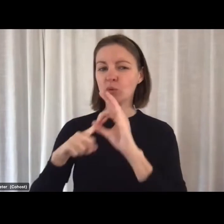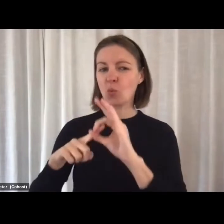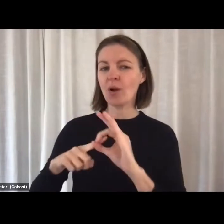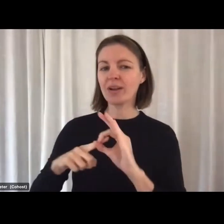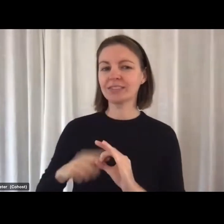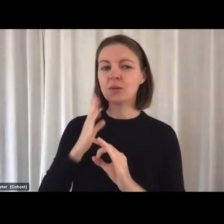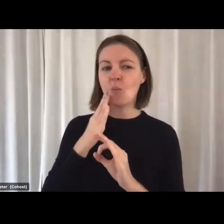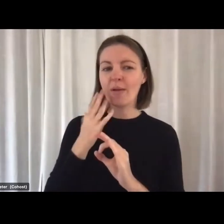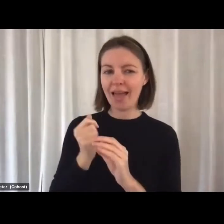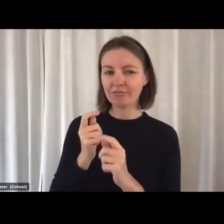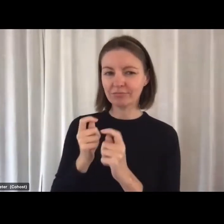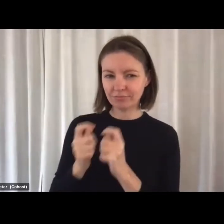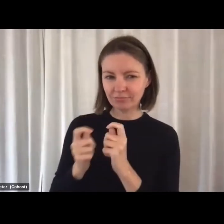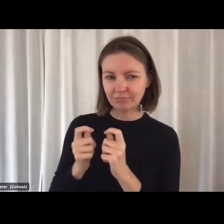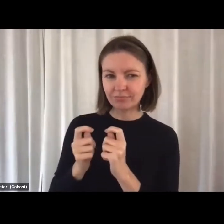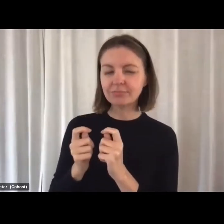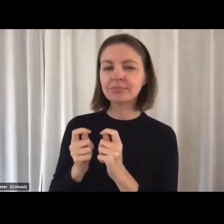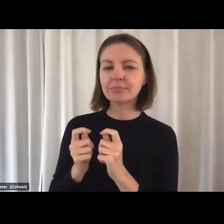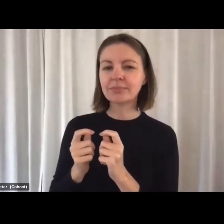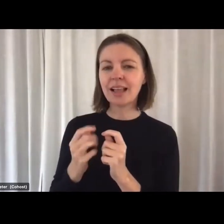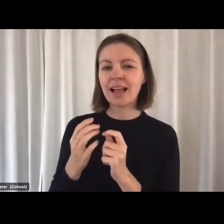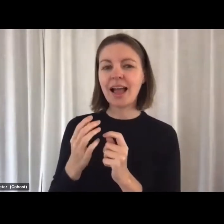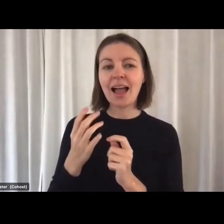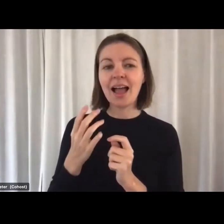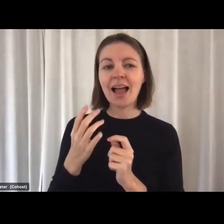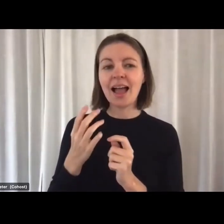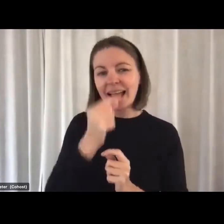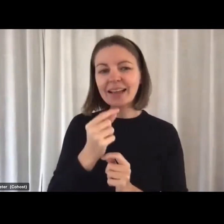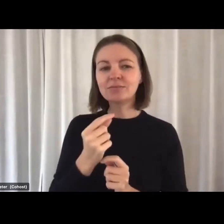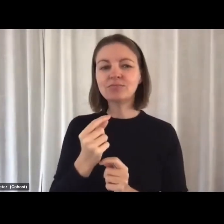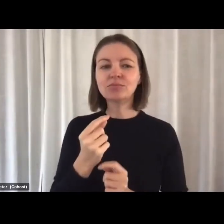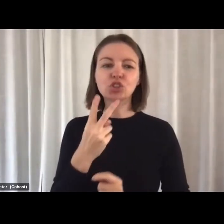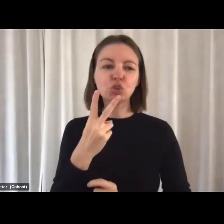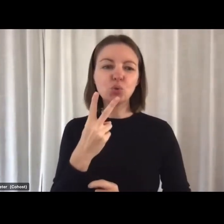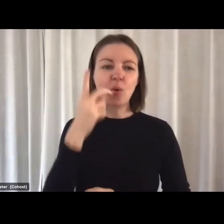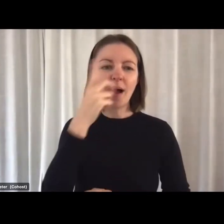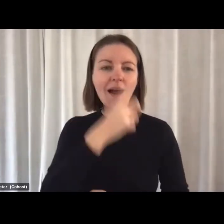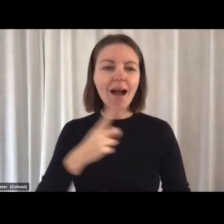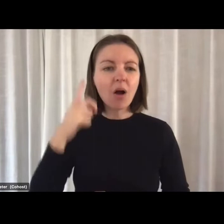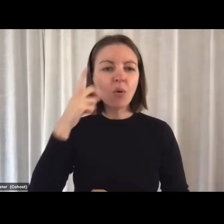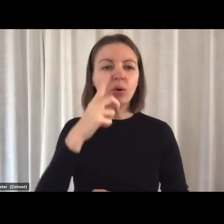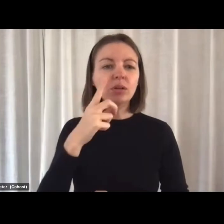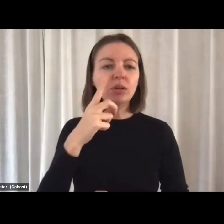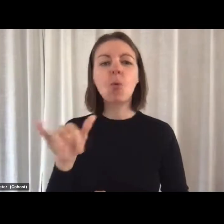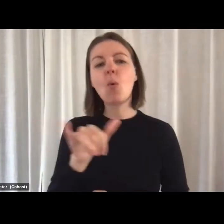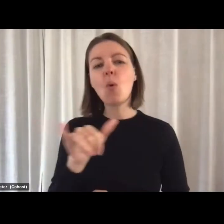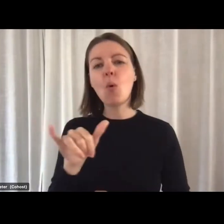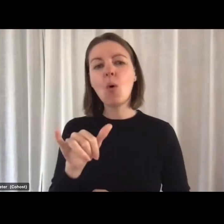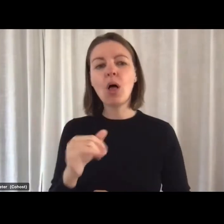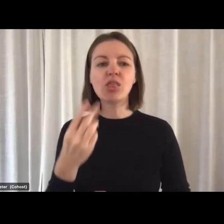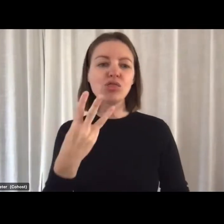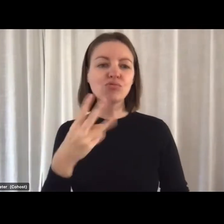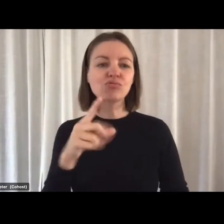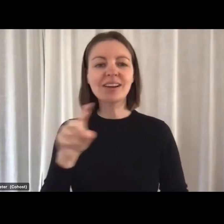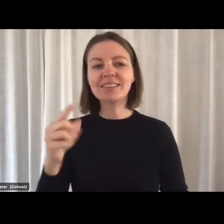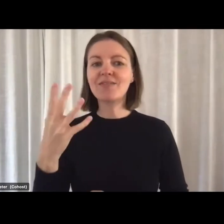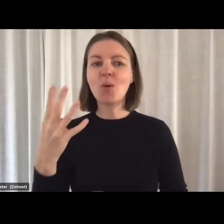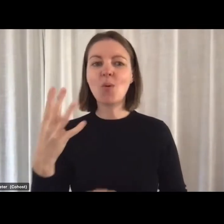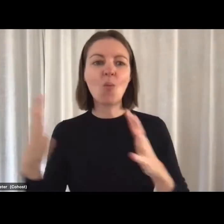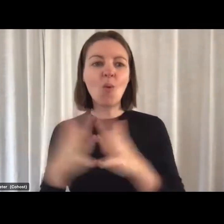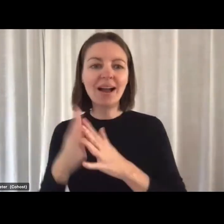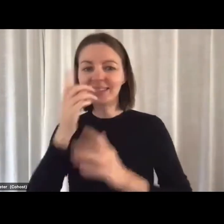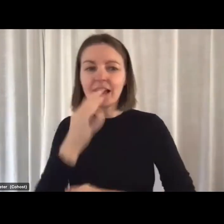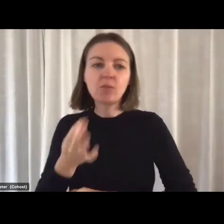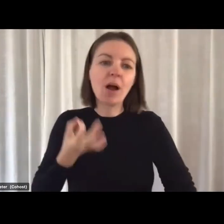the NDIS check can take two hours up to three or four weeks. It just depends on the candidate. There's no rhyme or reason. But we do